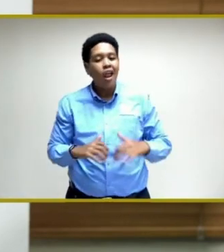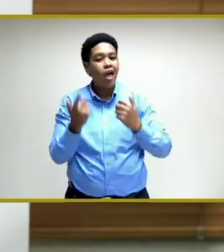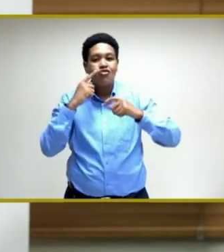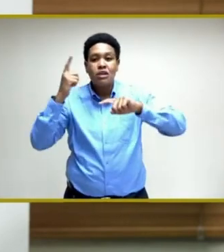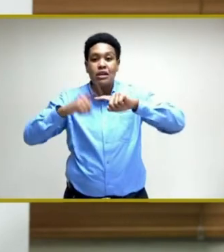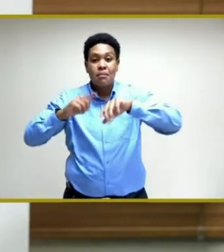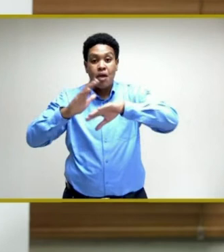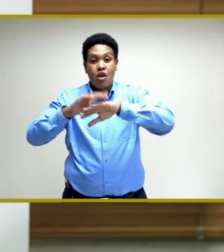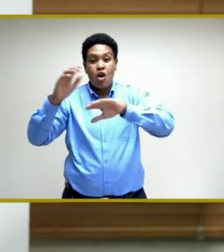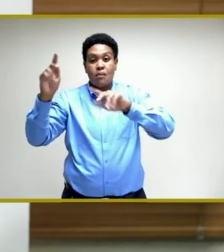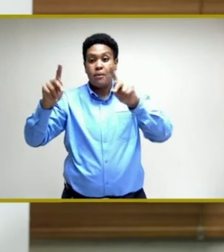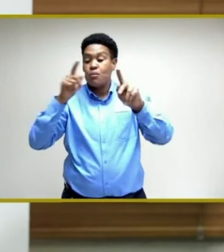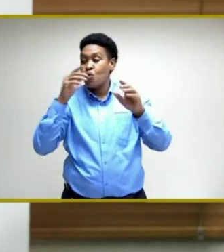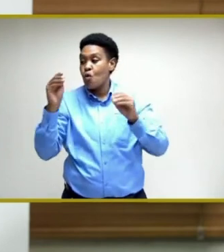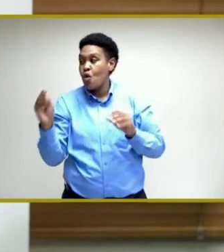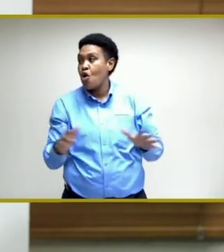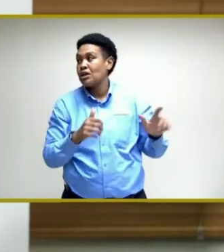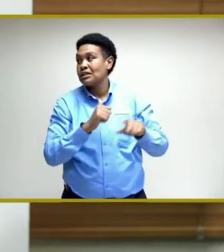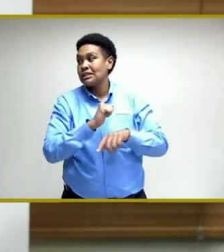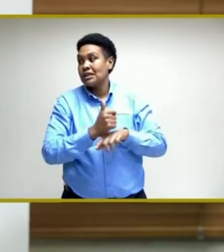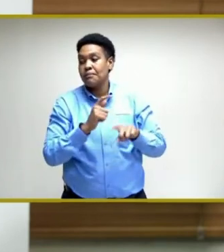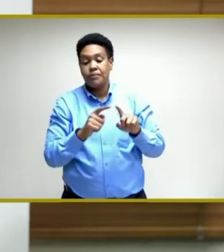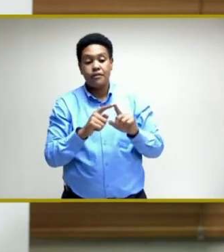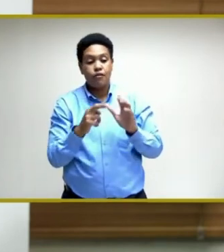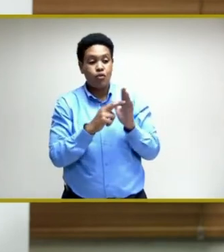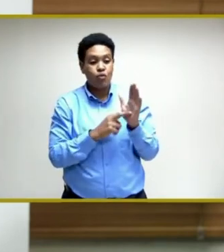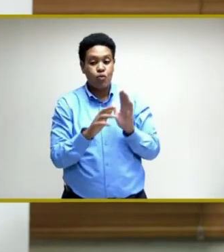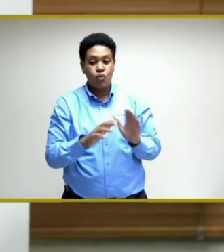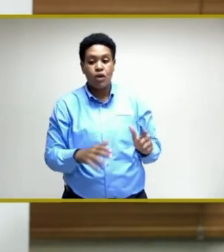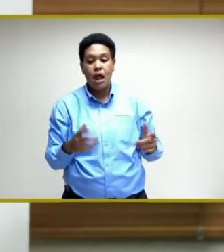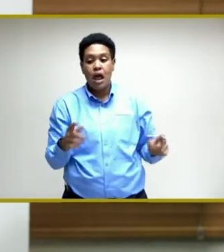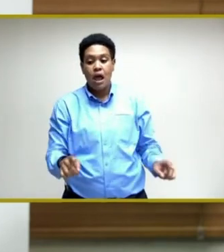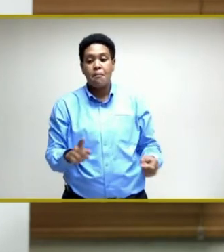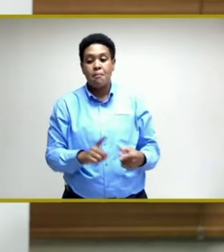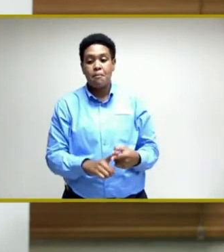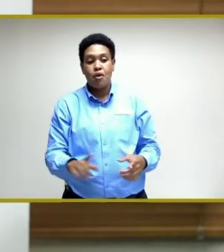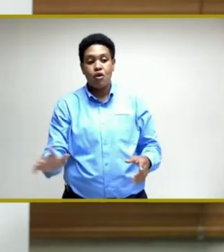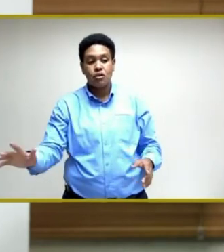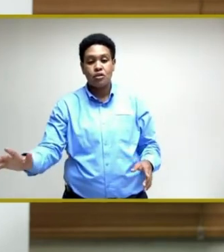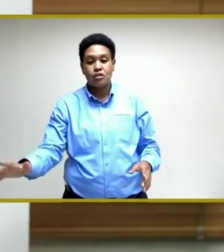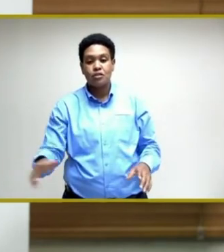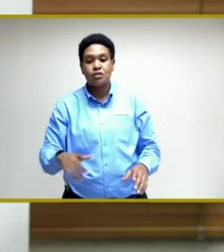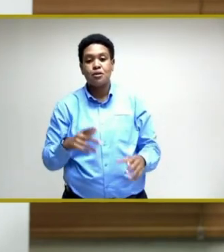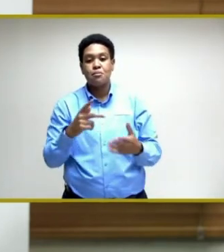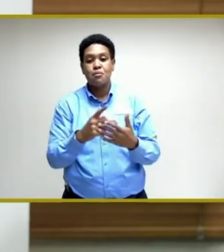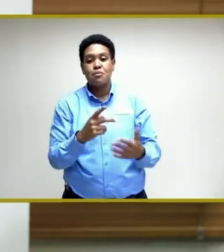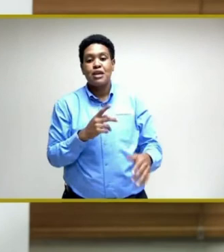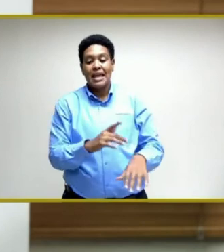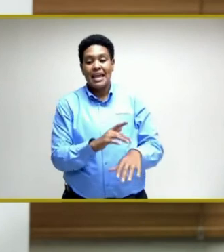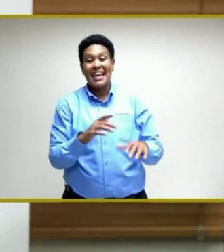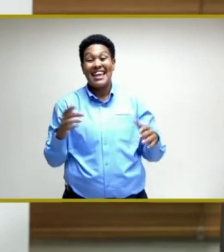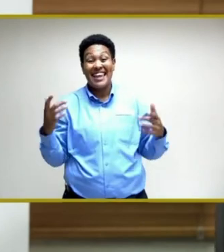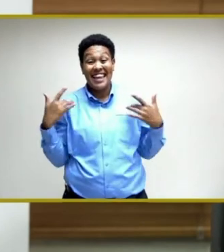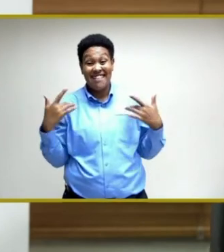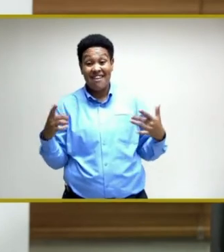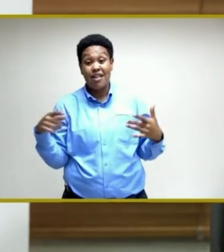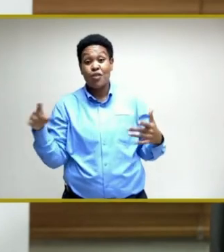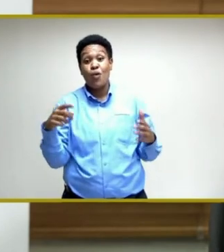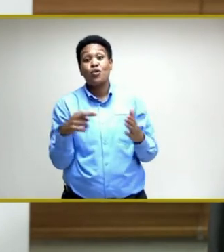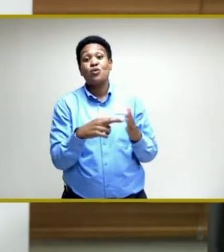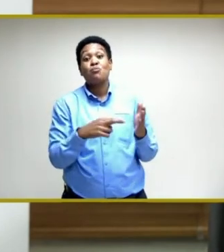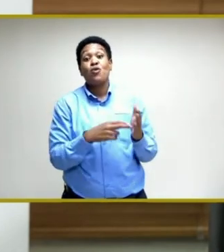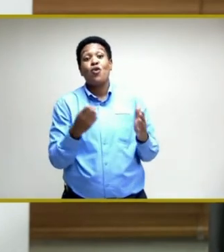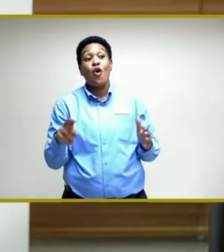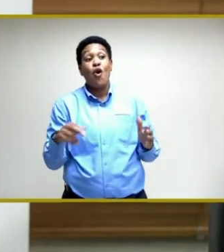on the organizers to put protocols in place and pre-event those protocols or